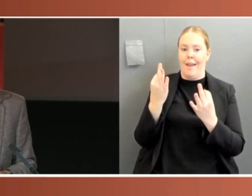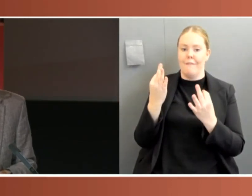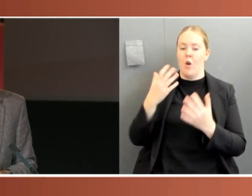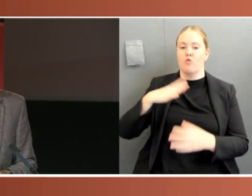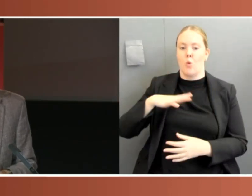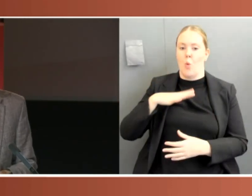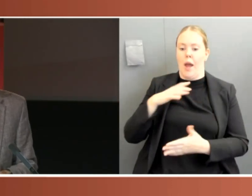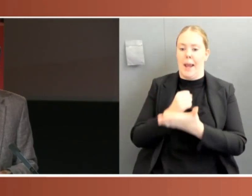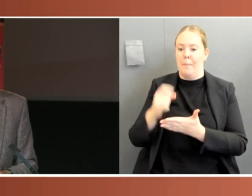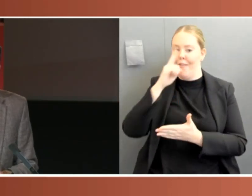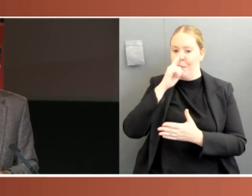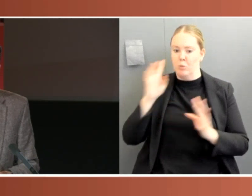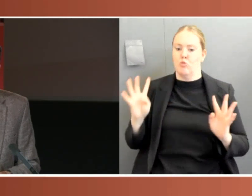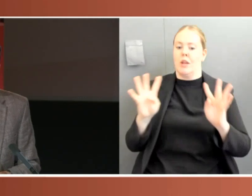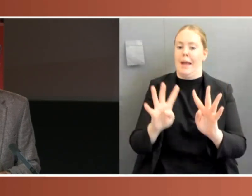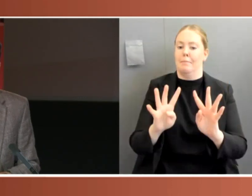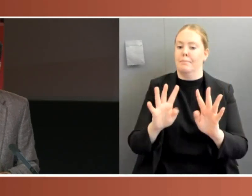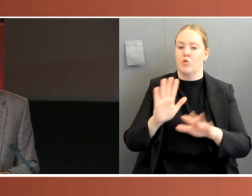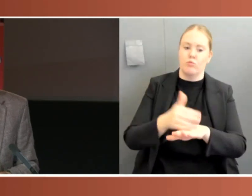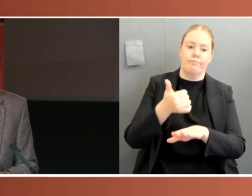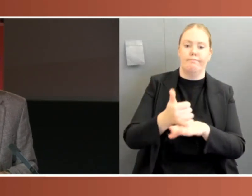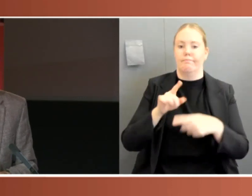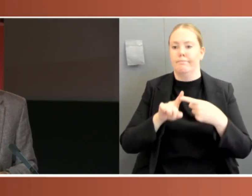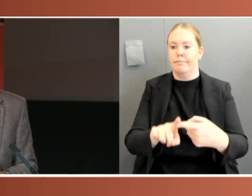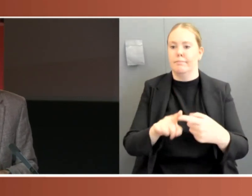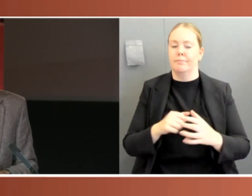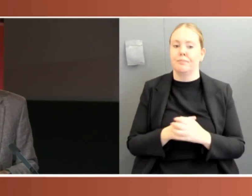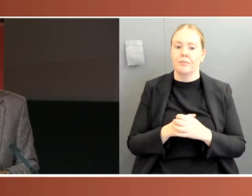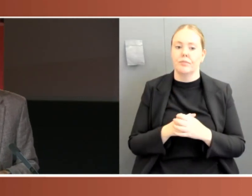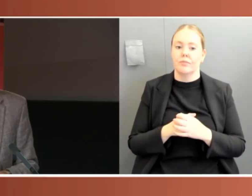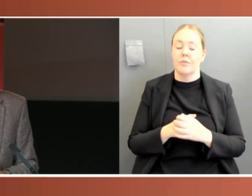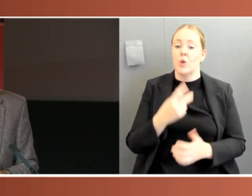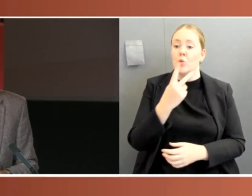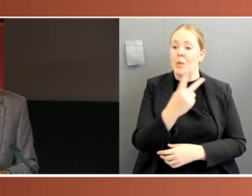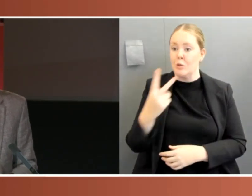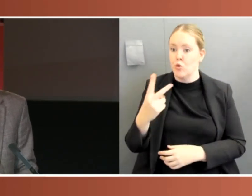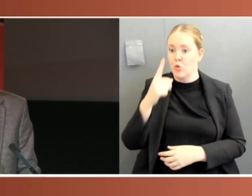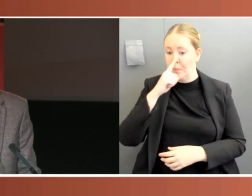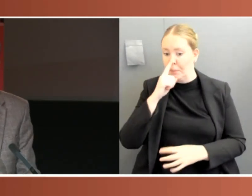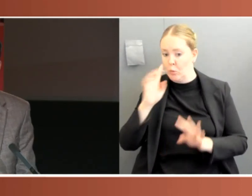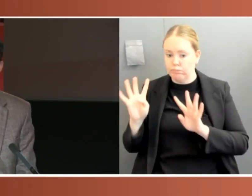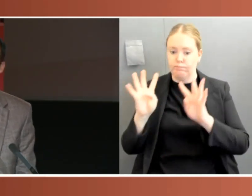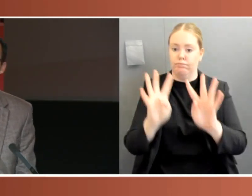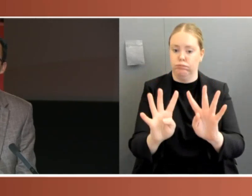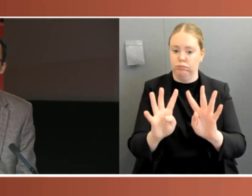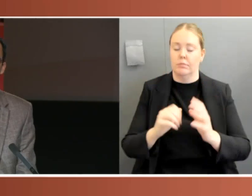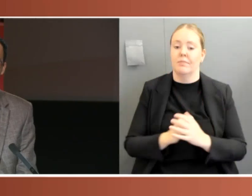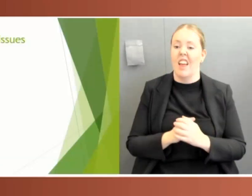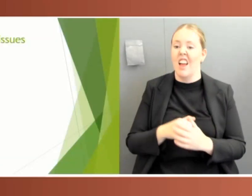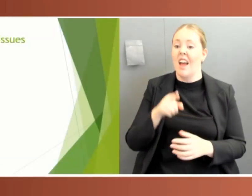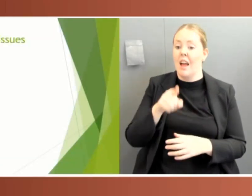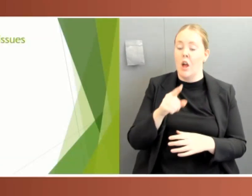Two pieces of emergency legislation were passed with minimal debate. No amendments were proposed or made, and the entire sitting lasted just over three hours and 30 minutes.